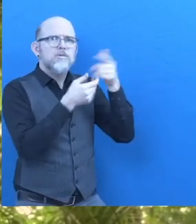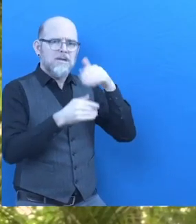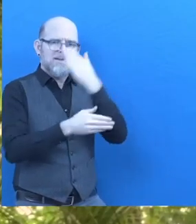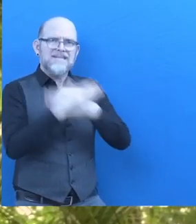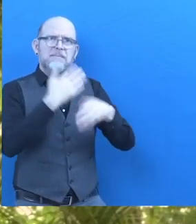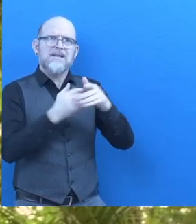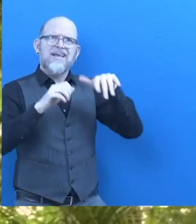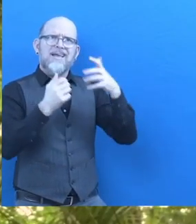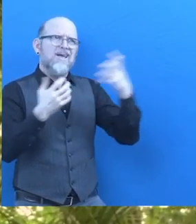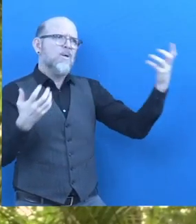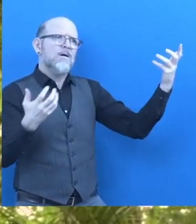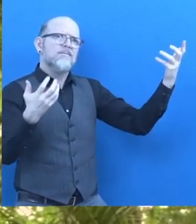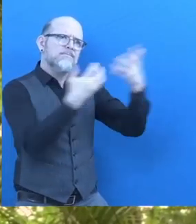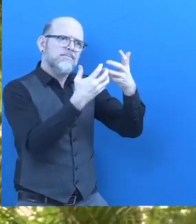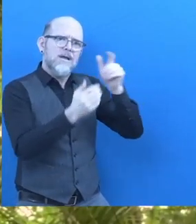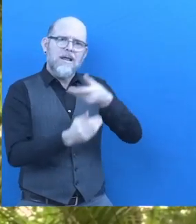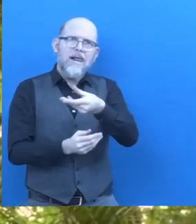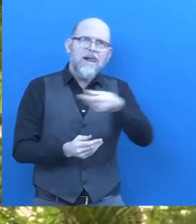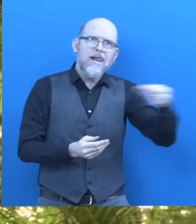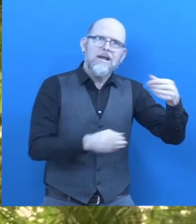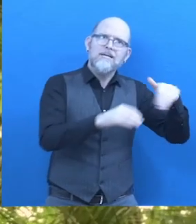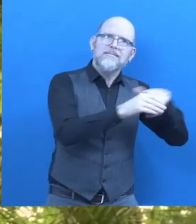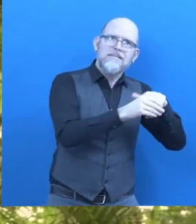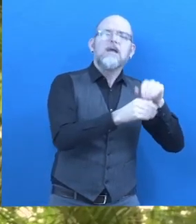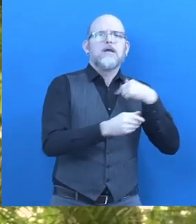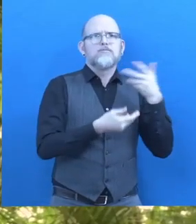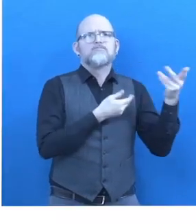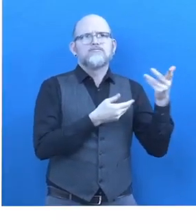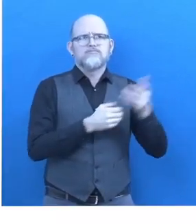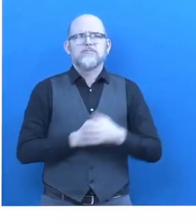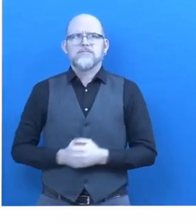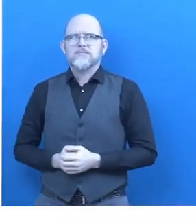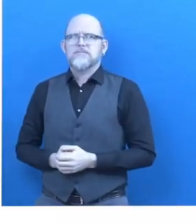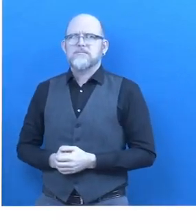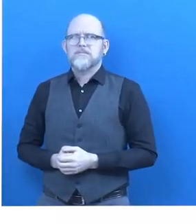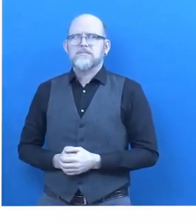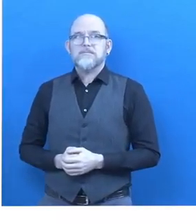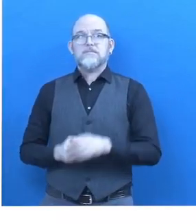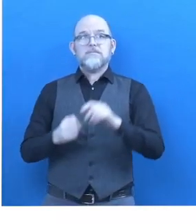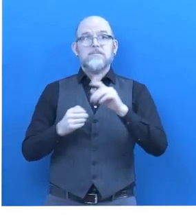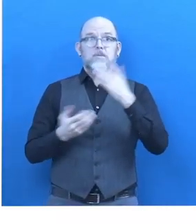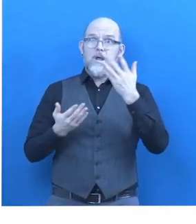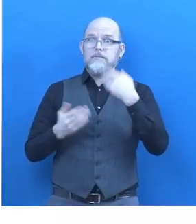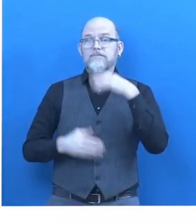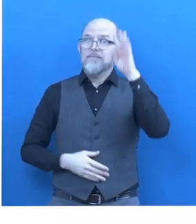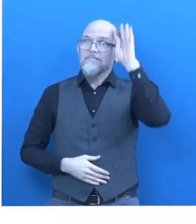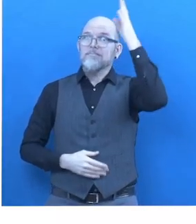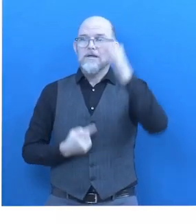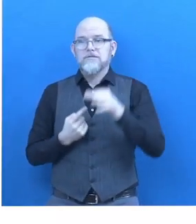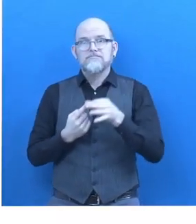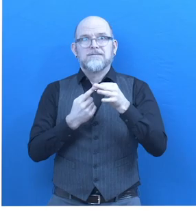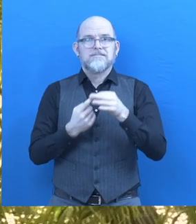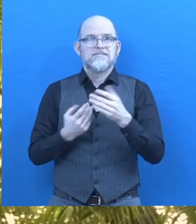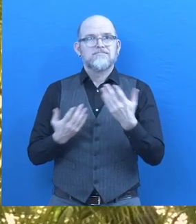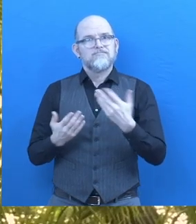to help these companies aiming to hire people with disabilities. What is unique and innovative about InclusionMade.com?